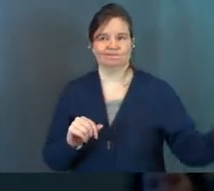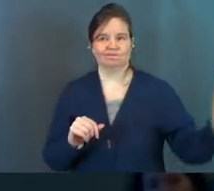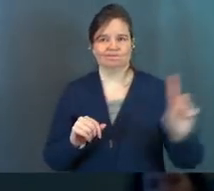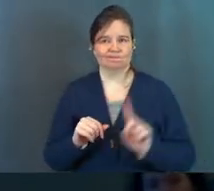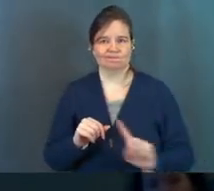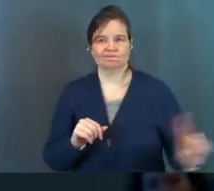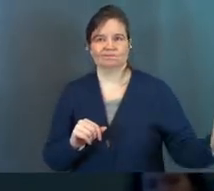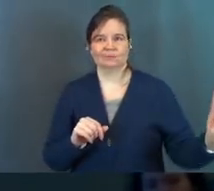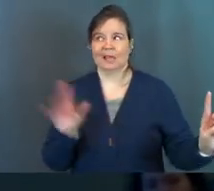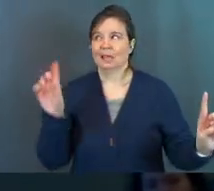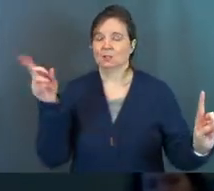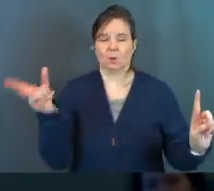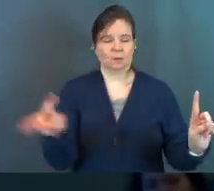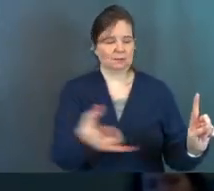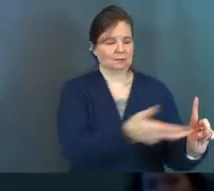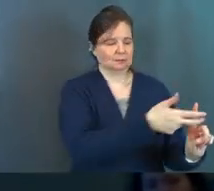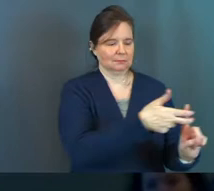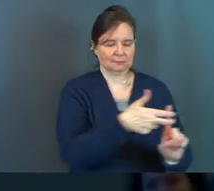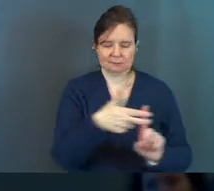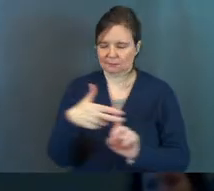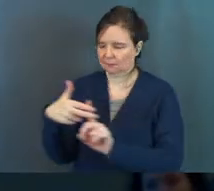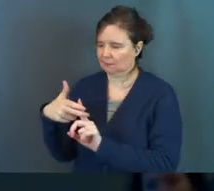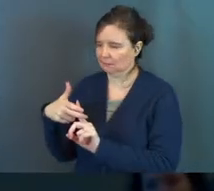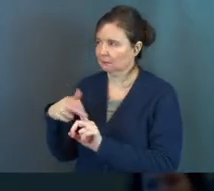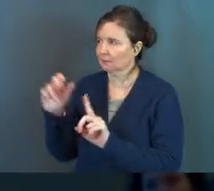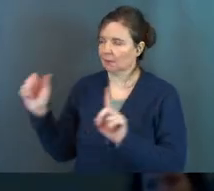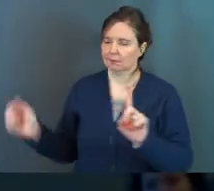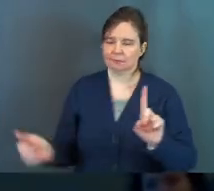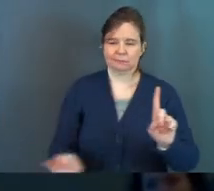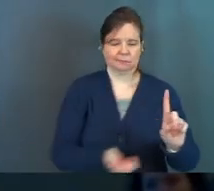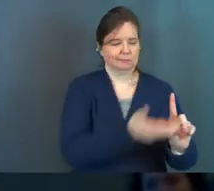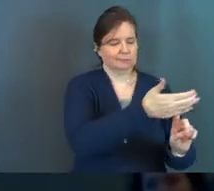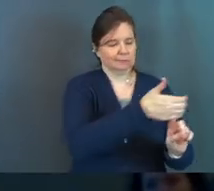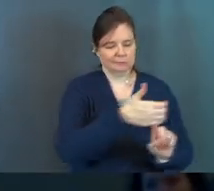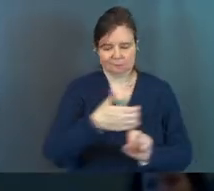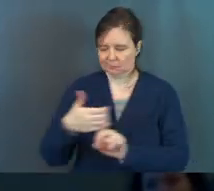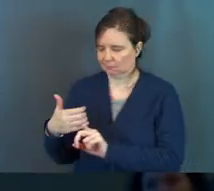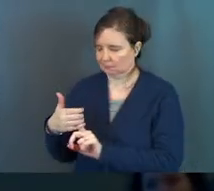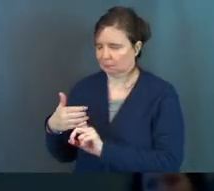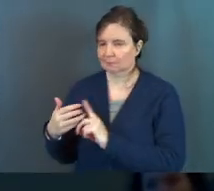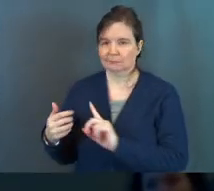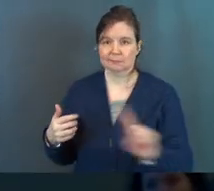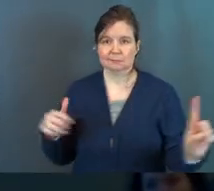he's always bringing me back and he's always running to me and killing the fattened calf.